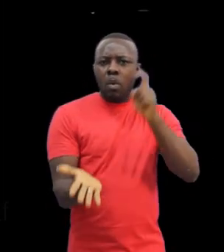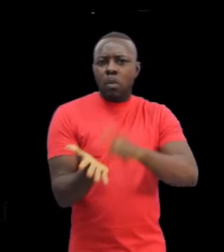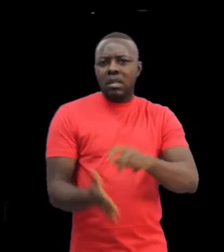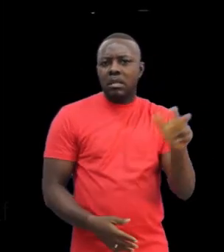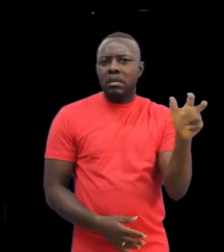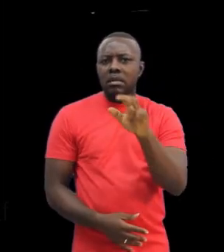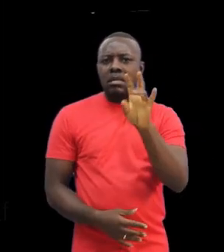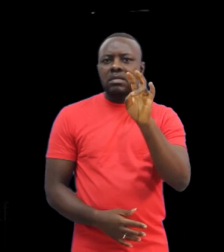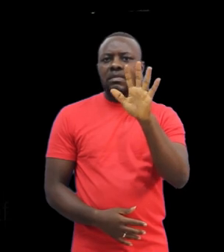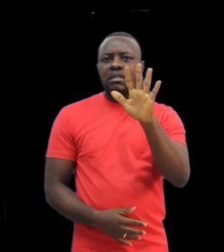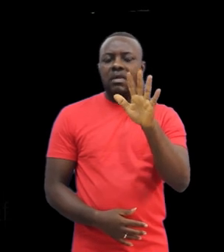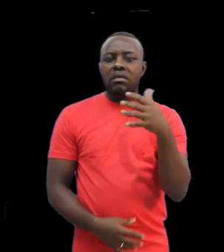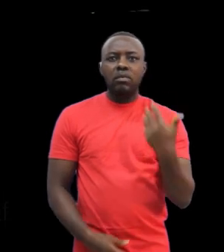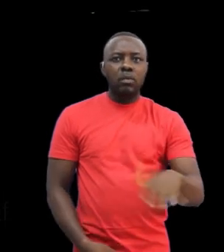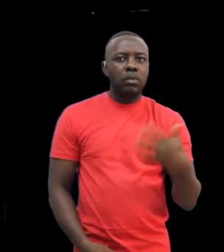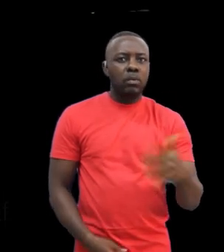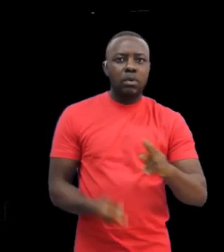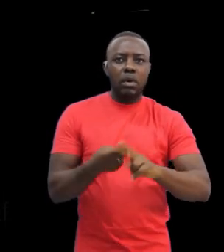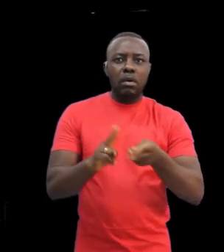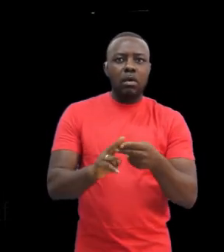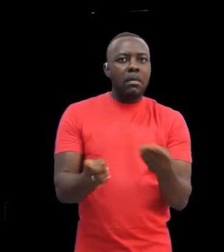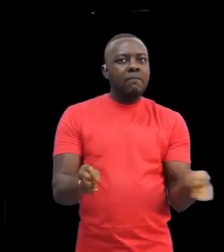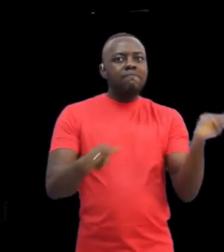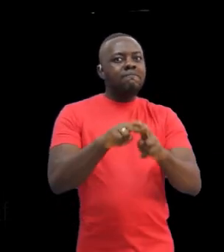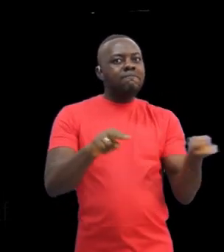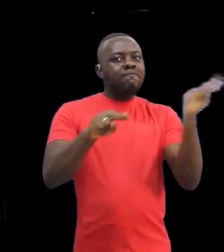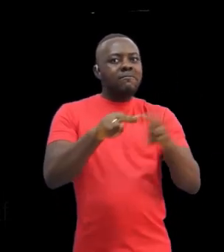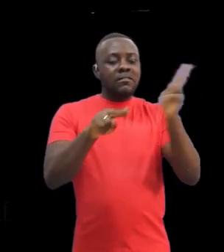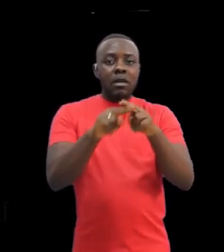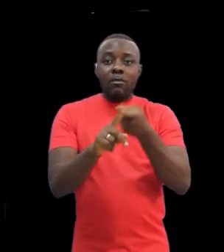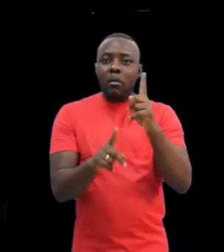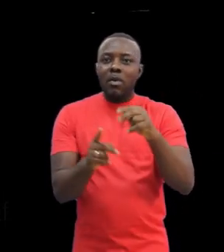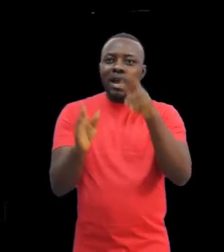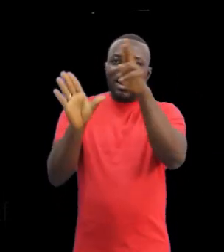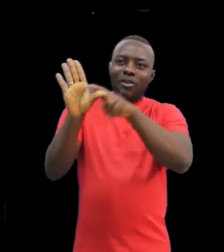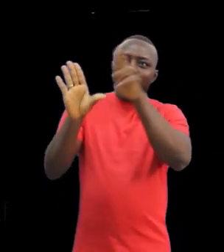1,375 with deaf children seeking enrolment from all regions.